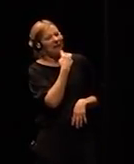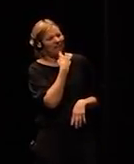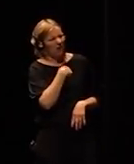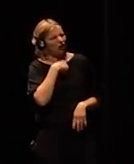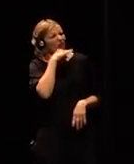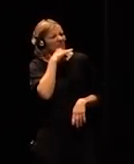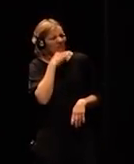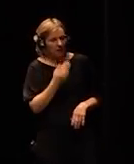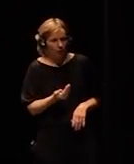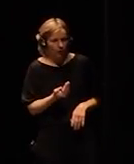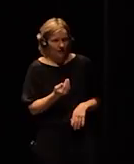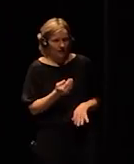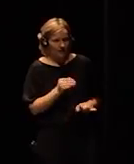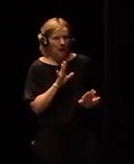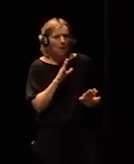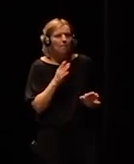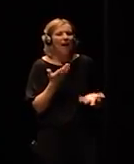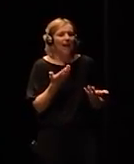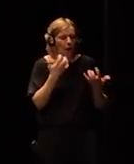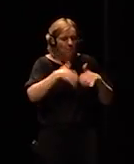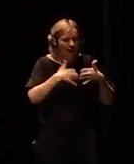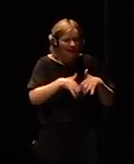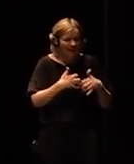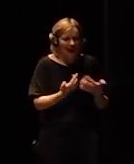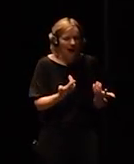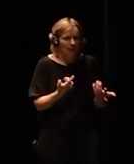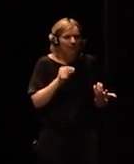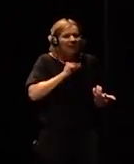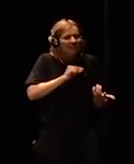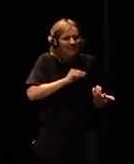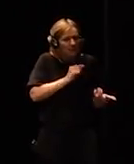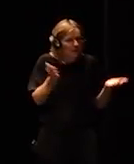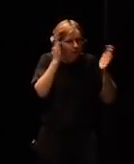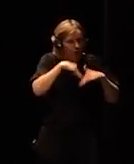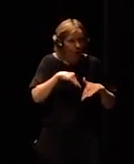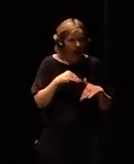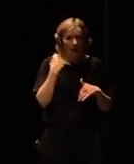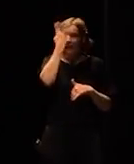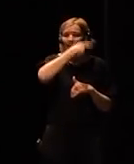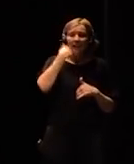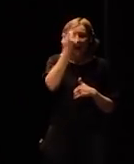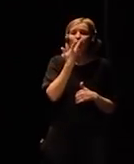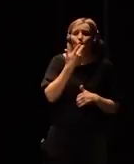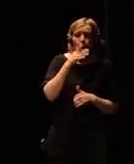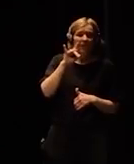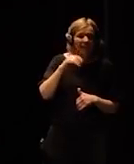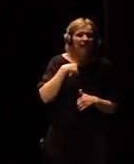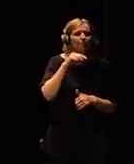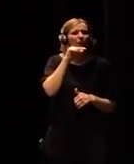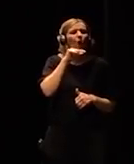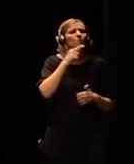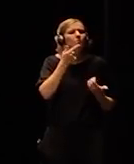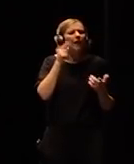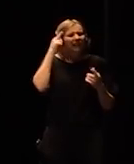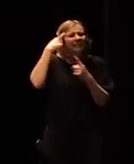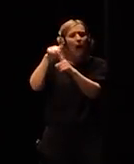not know what a face is or what a face feels like and it certainly doesn't know what angry is it can identify it but